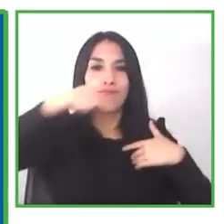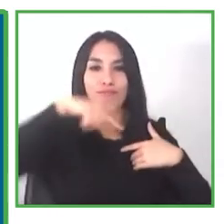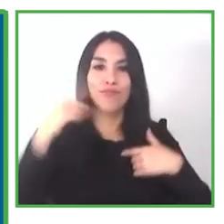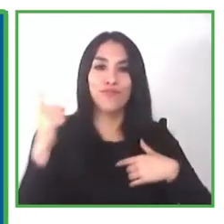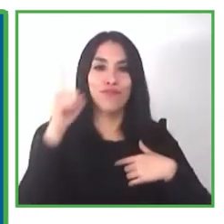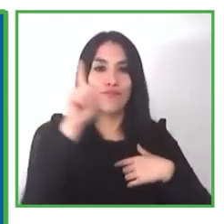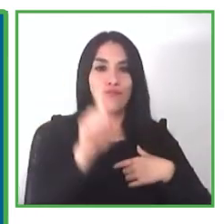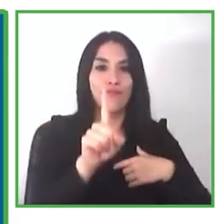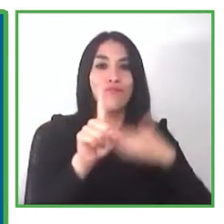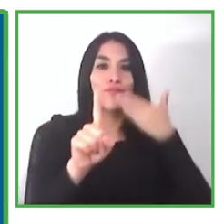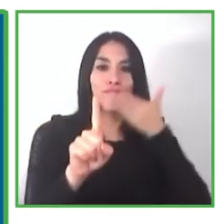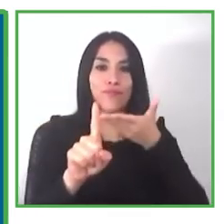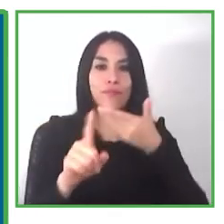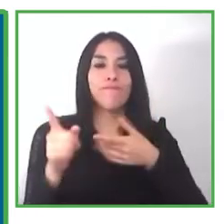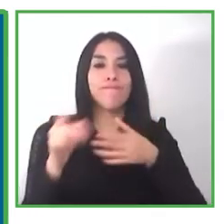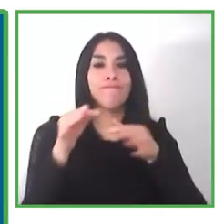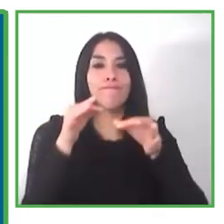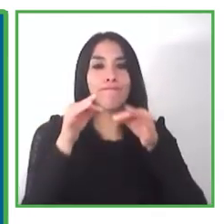conducting in brazil